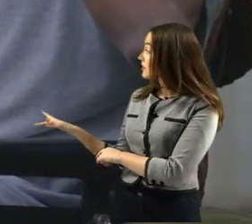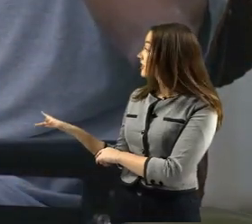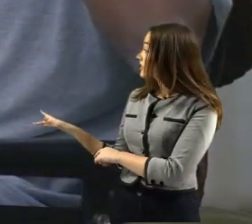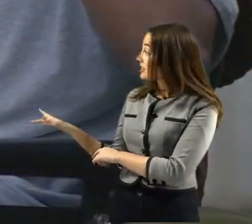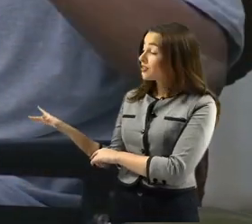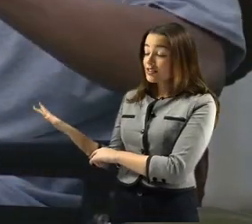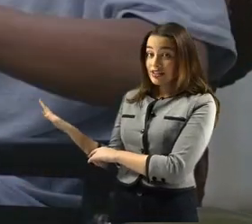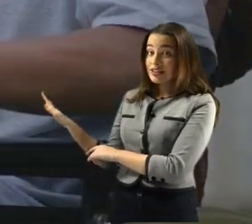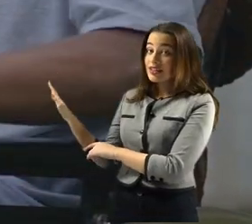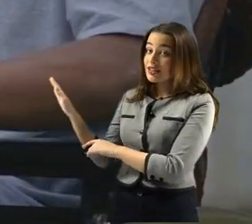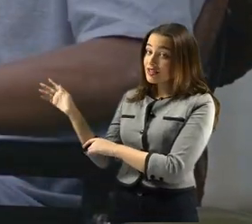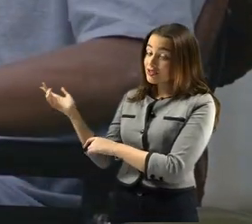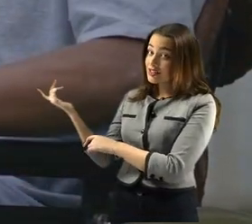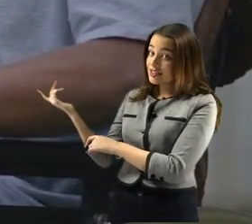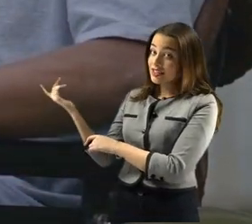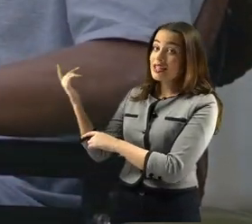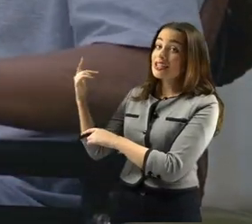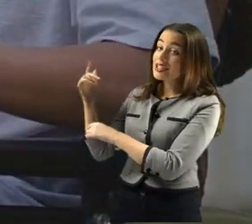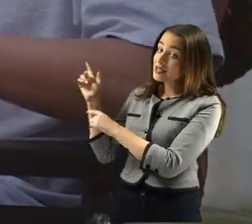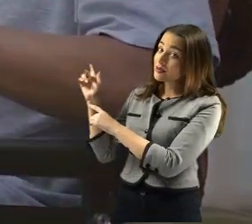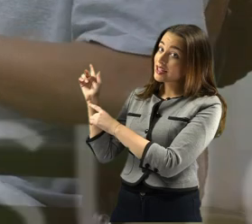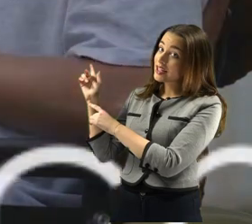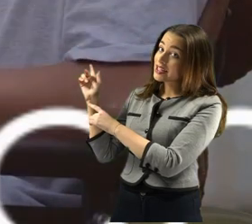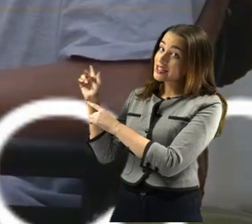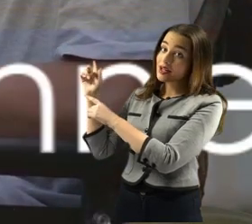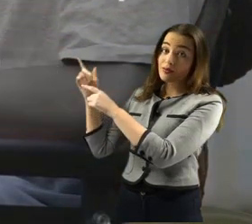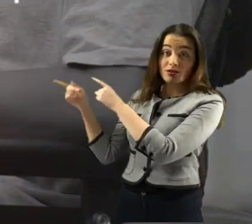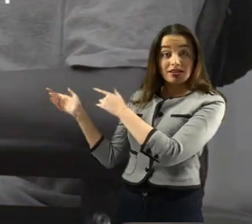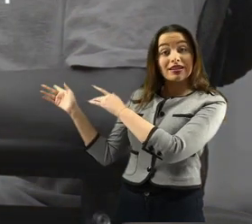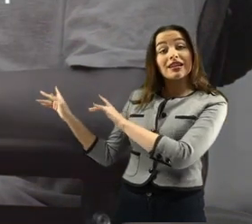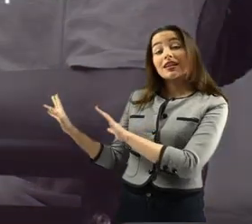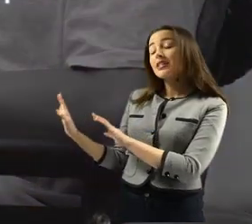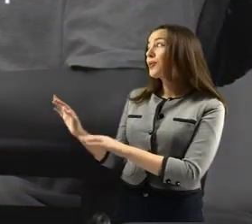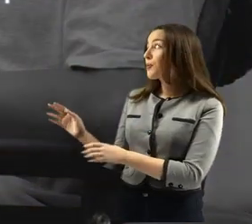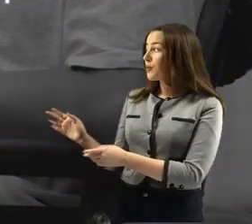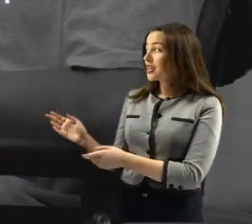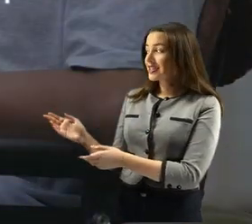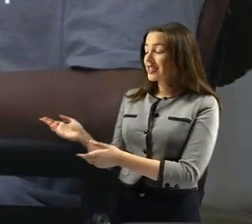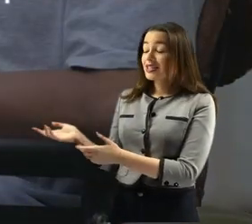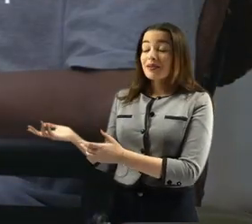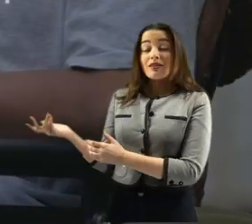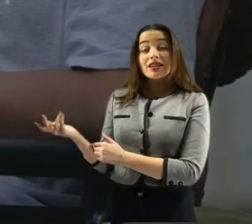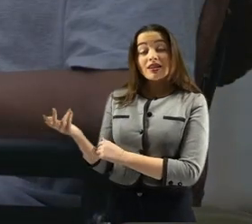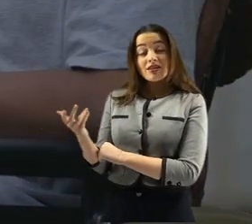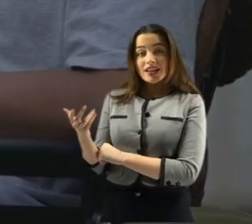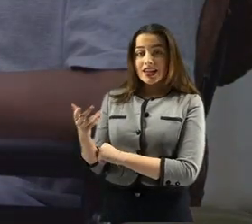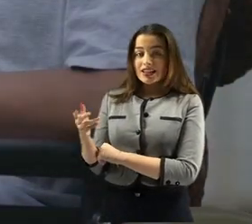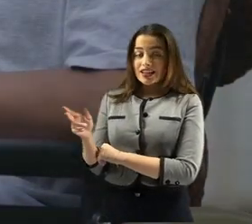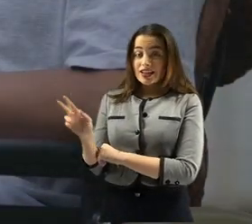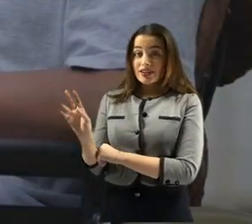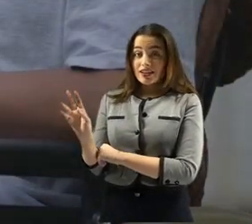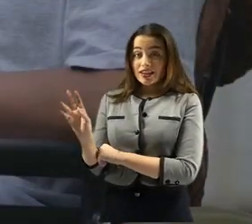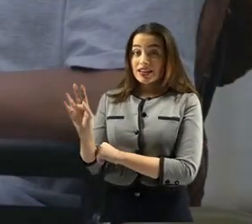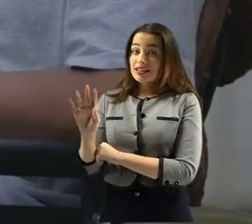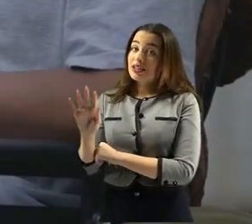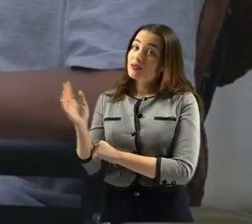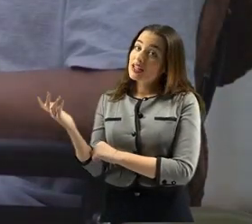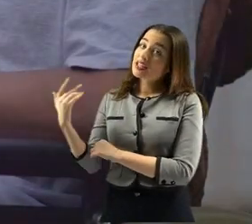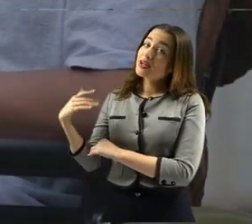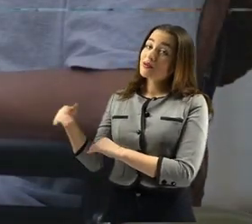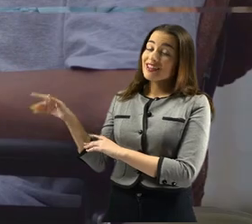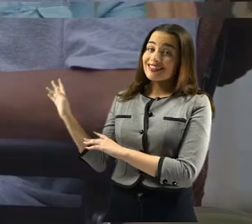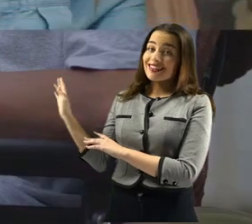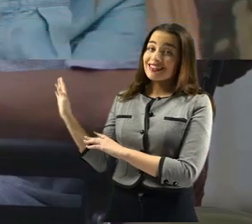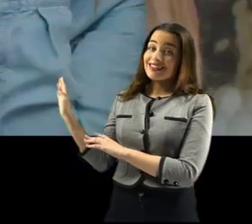visual and spatial processing. Thus, a soundless world isn't devoid of thoughts, but rather filled with a different kind of